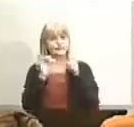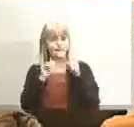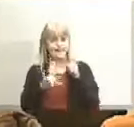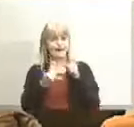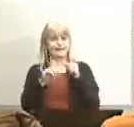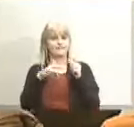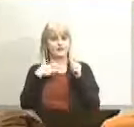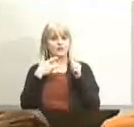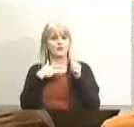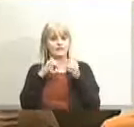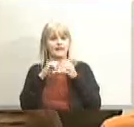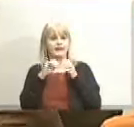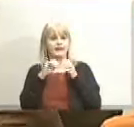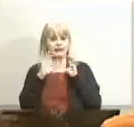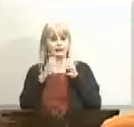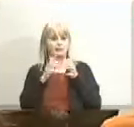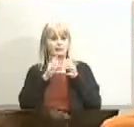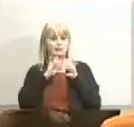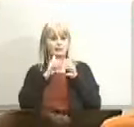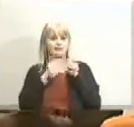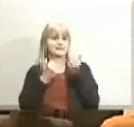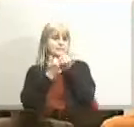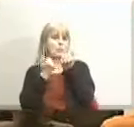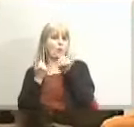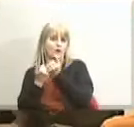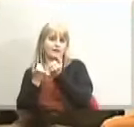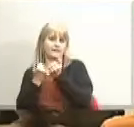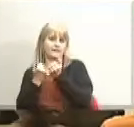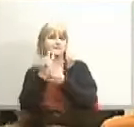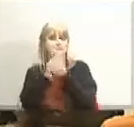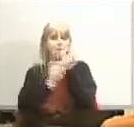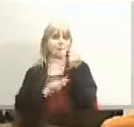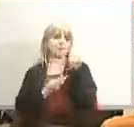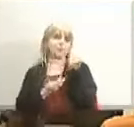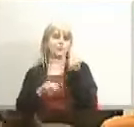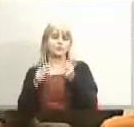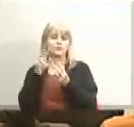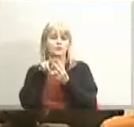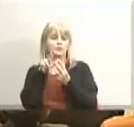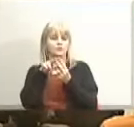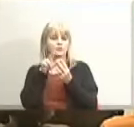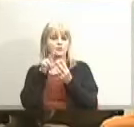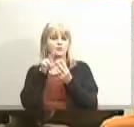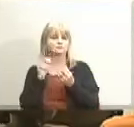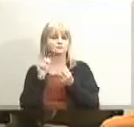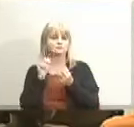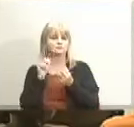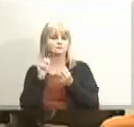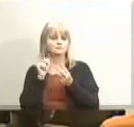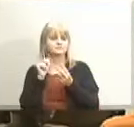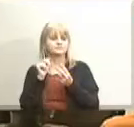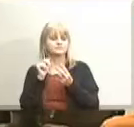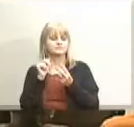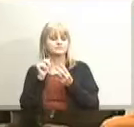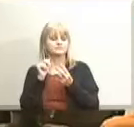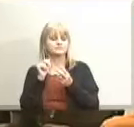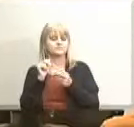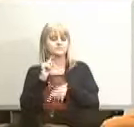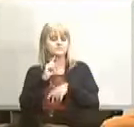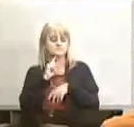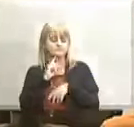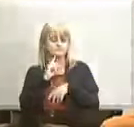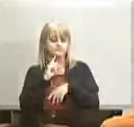pretty much that group all was very supportive of both of those things and then i'm very excited about the the